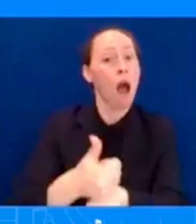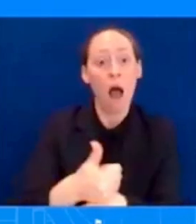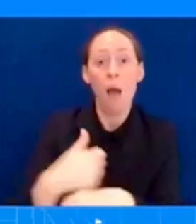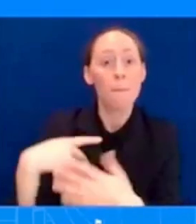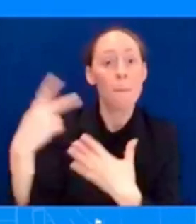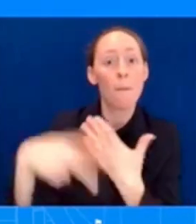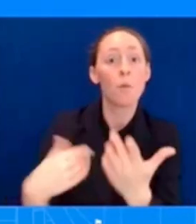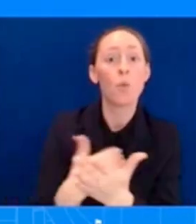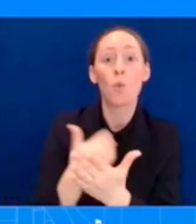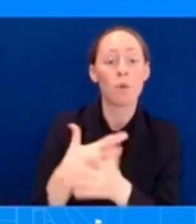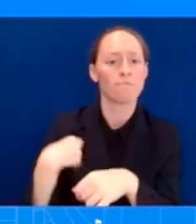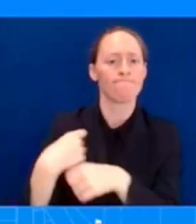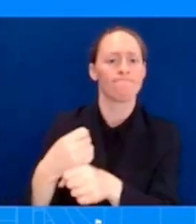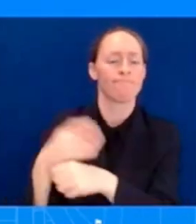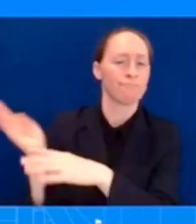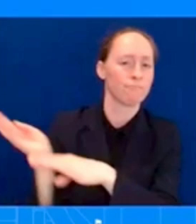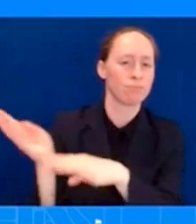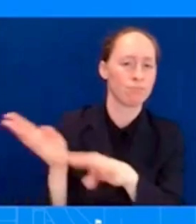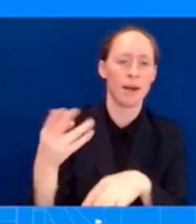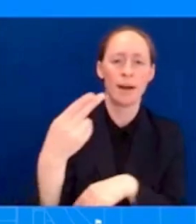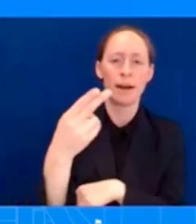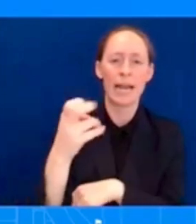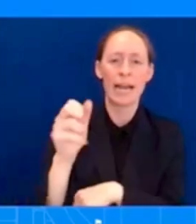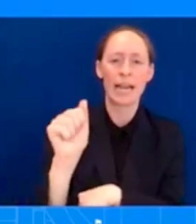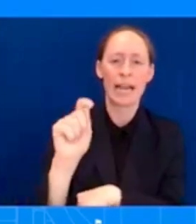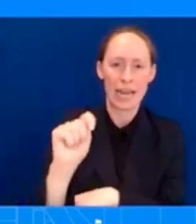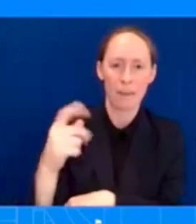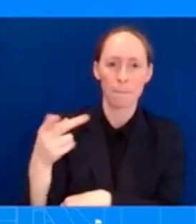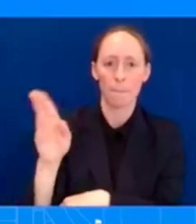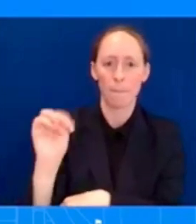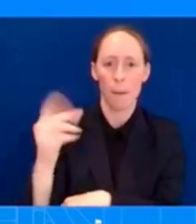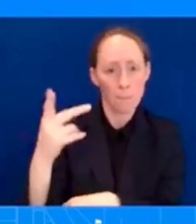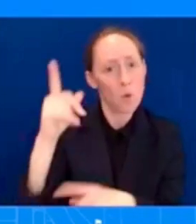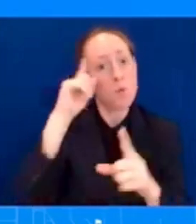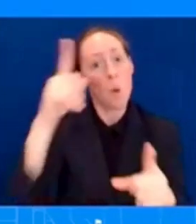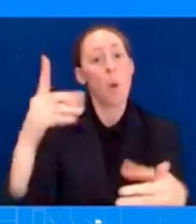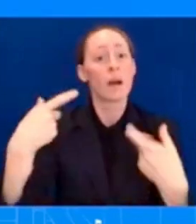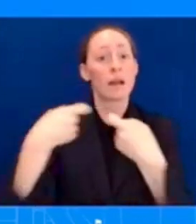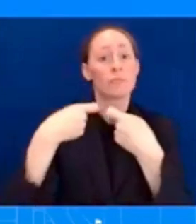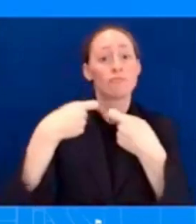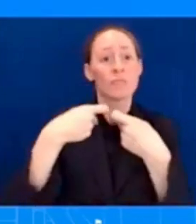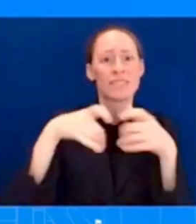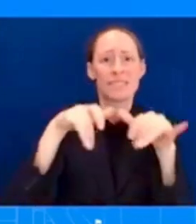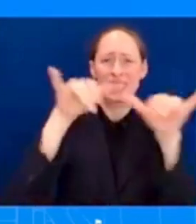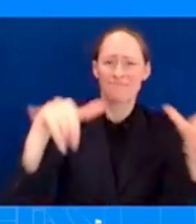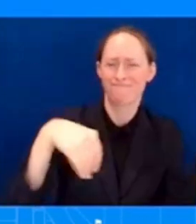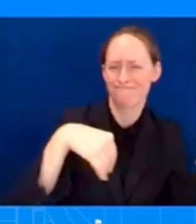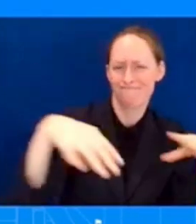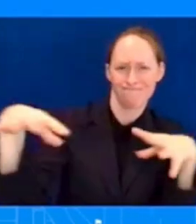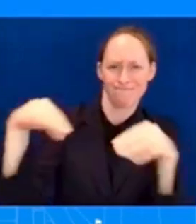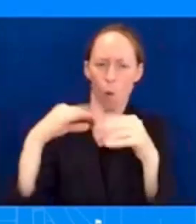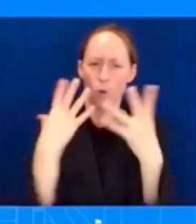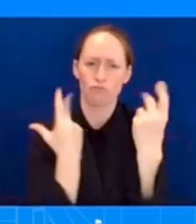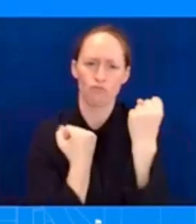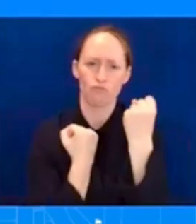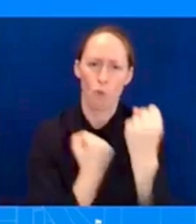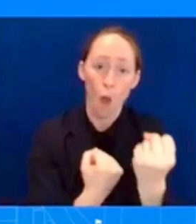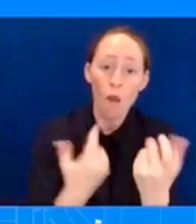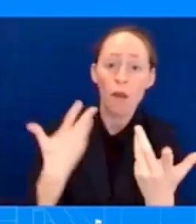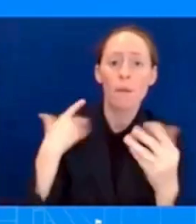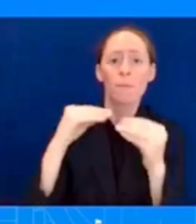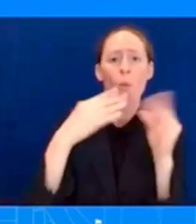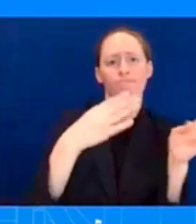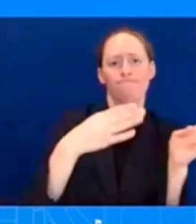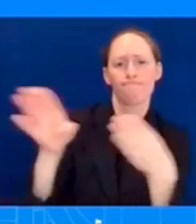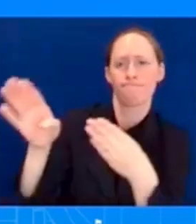deployed tens of millions more from DPA to stand up solar manufacturing and source critical materials for EVs, electric vehicles,